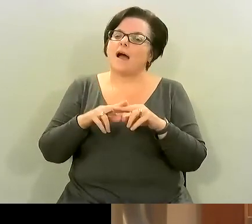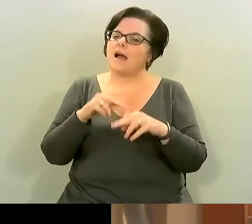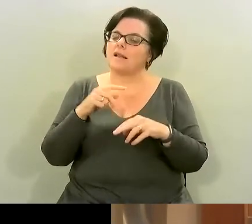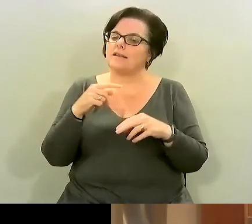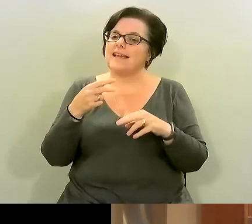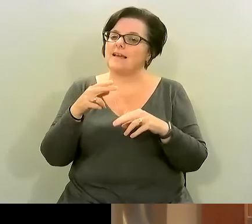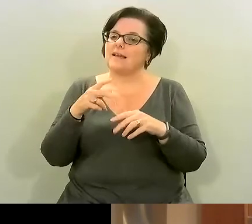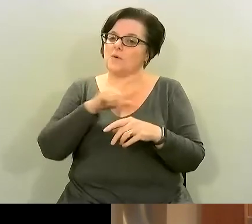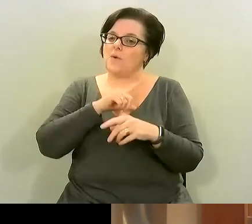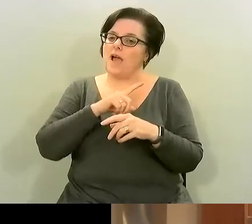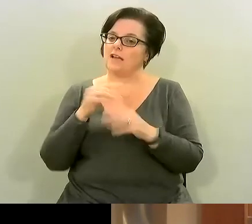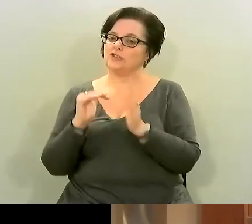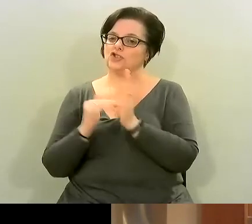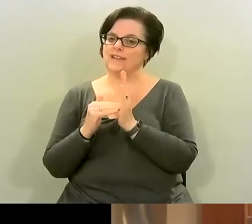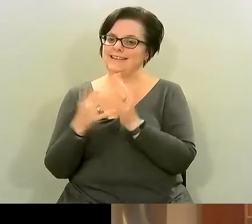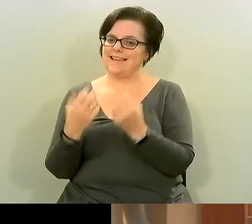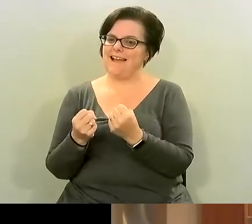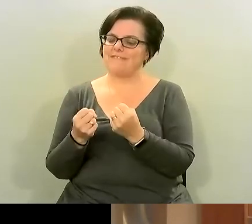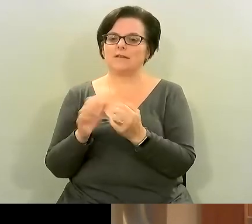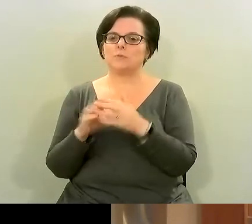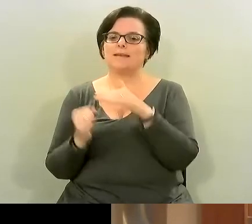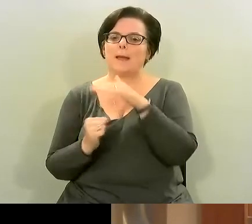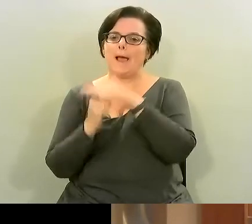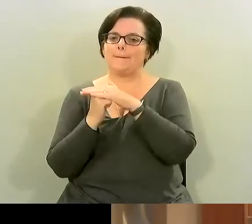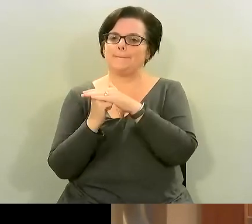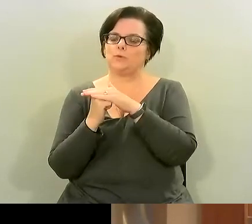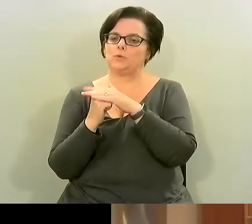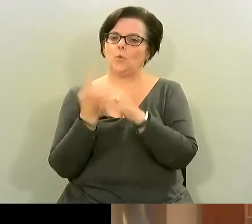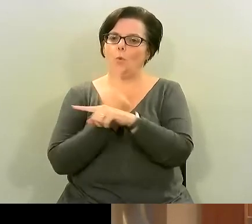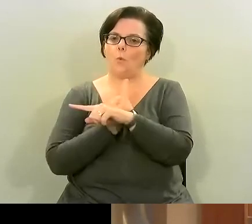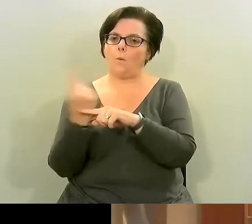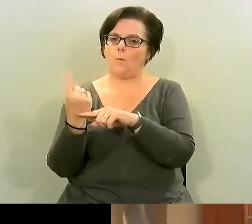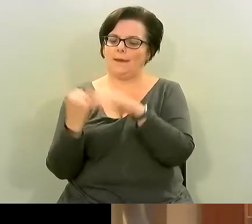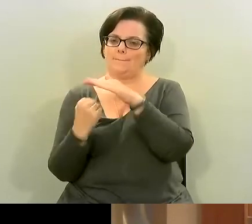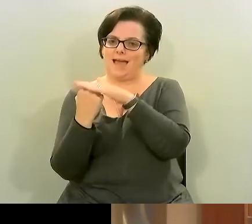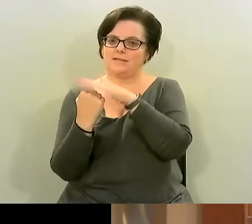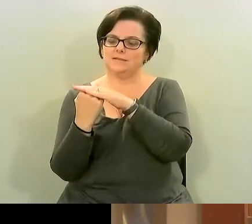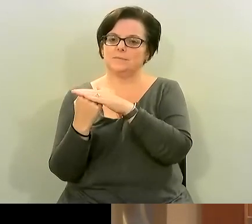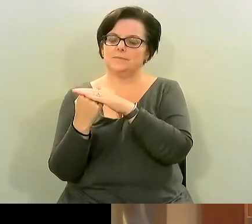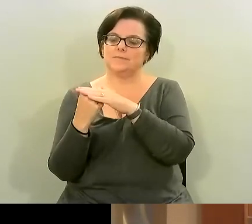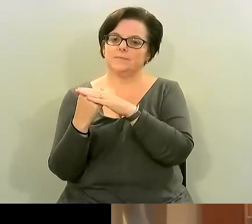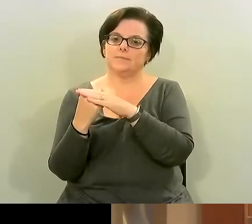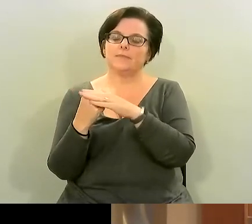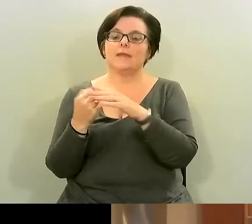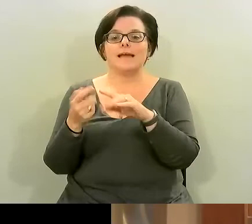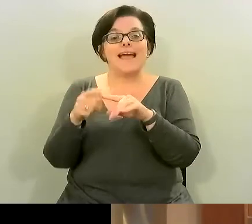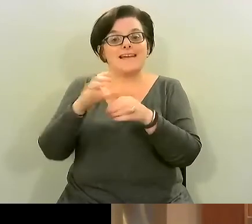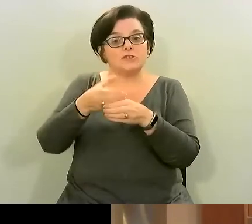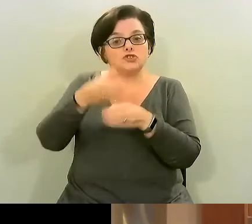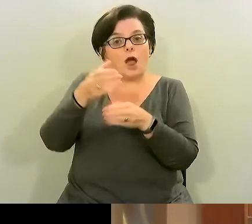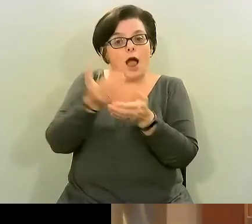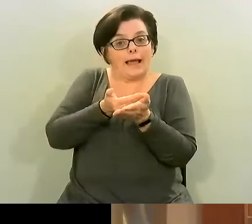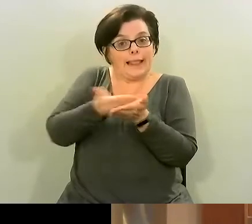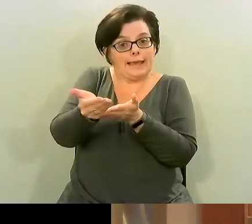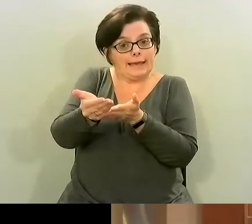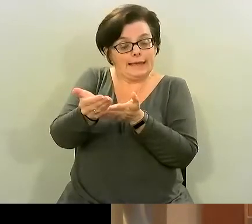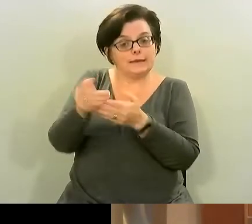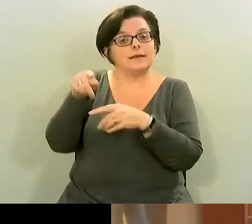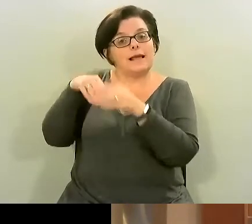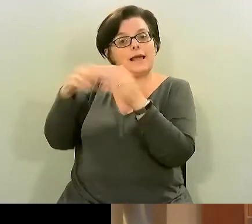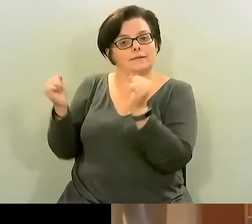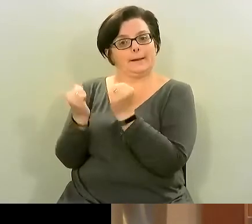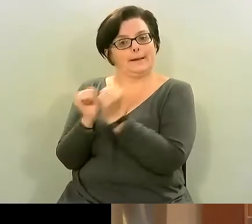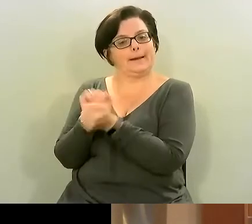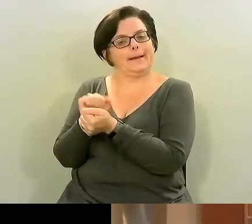probably beyond about five days up to a week maximum but as long as it's a clean glass jar and stored in your fridge